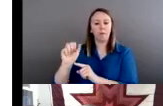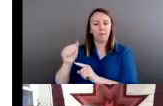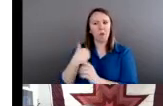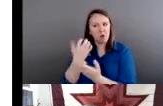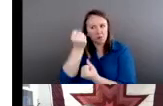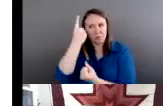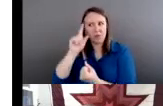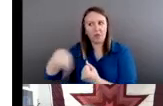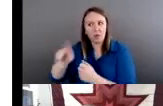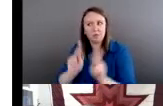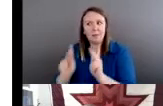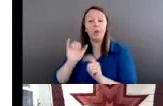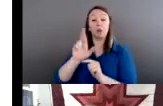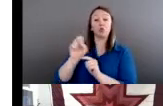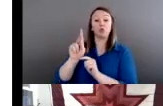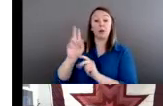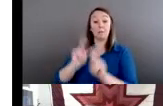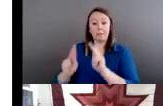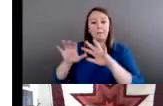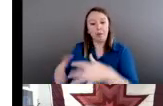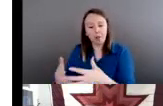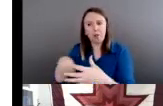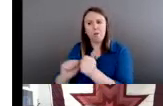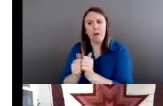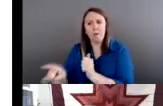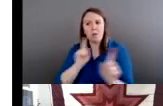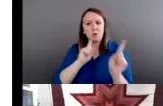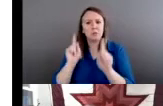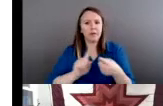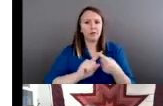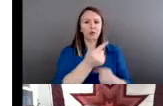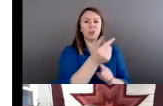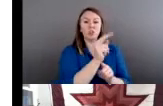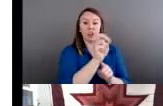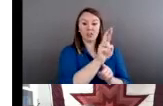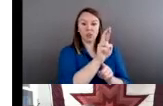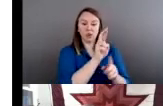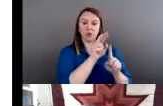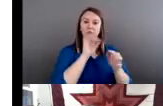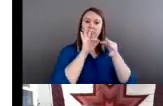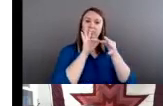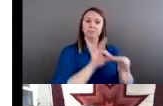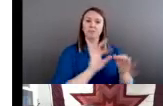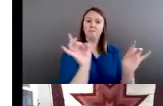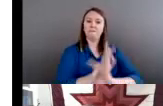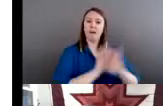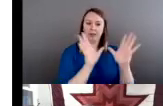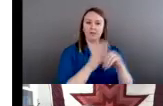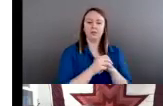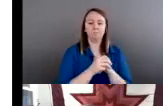had responded to gender based violence. So I began my research, and I